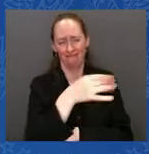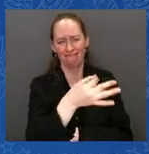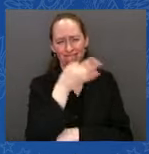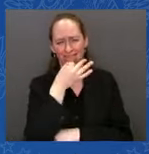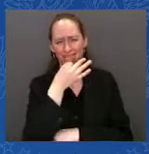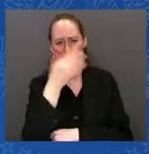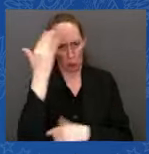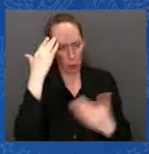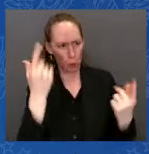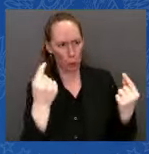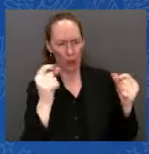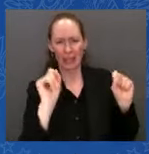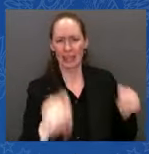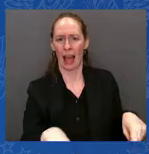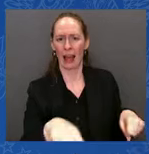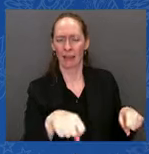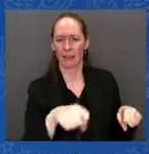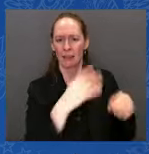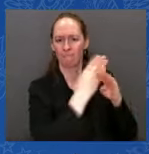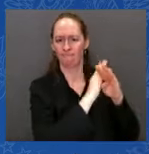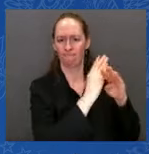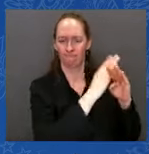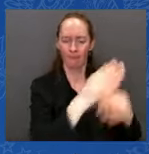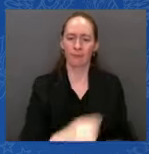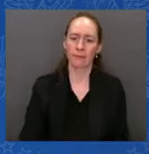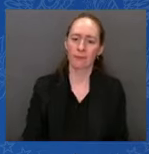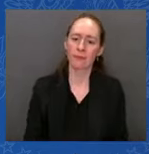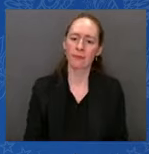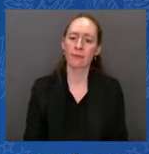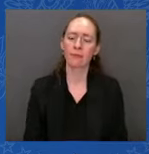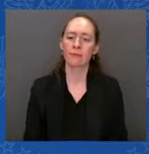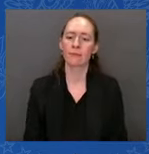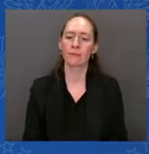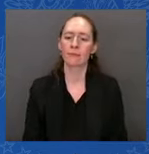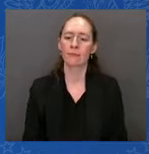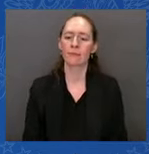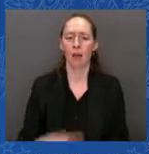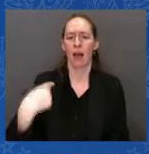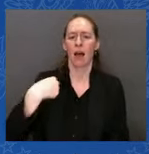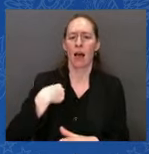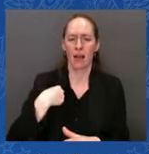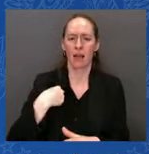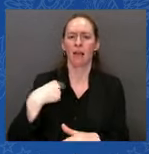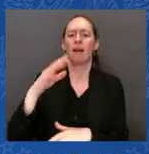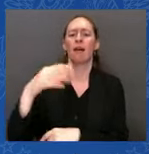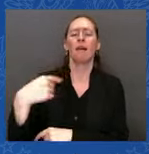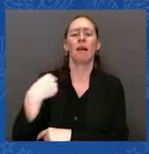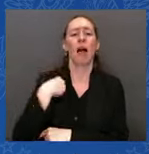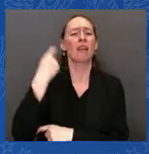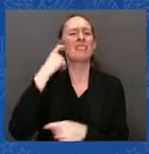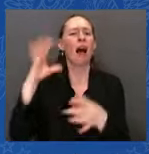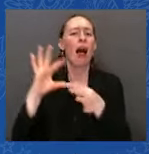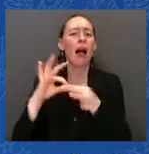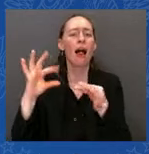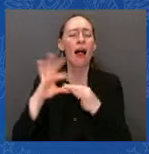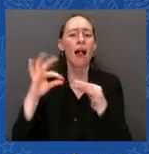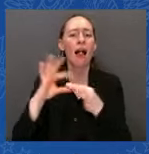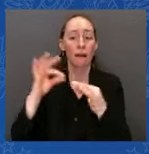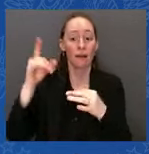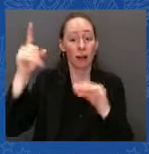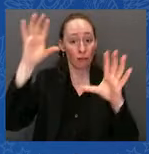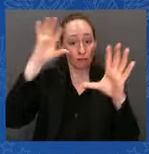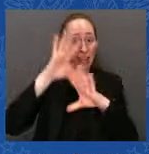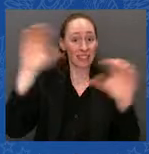in December, we're with you for as long as it takes, Mr. President. Ukrainians are fighting an age-old battle against